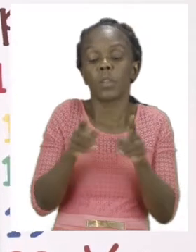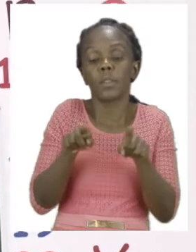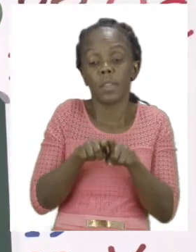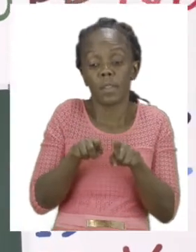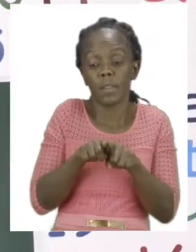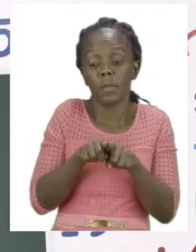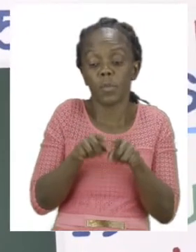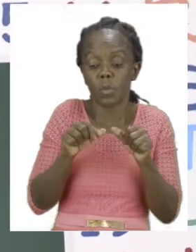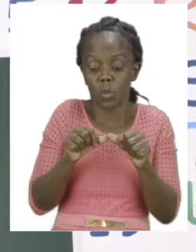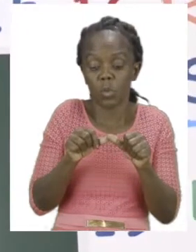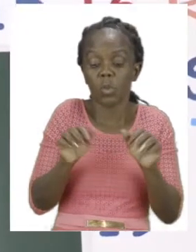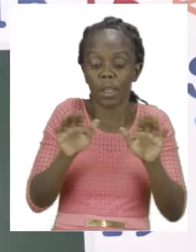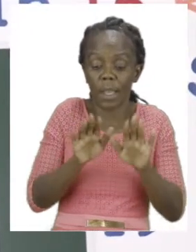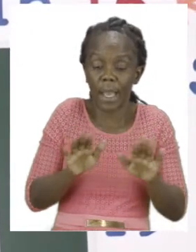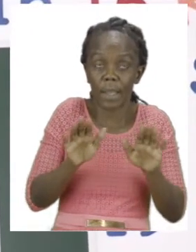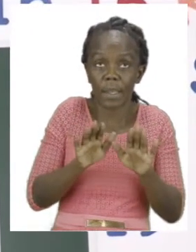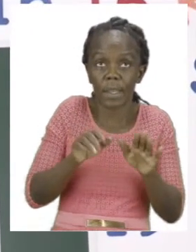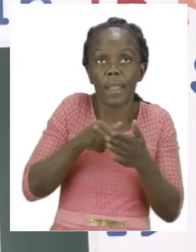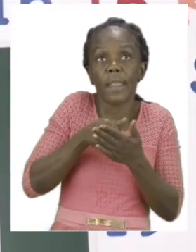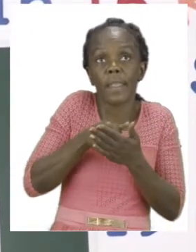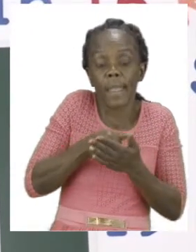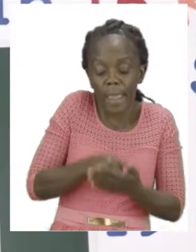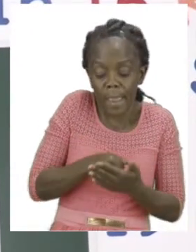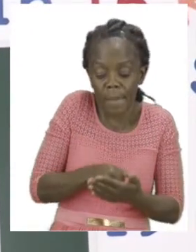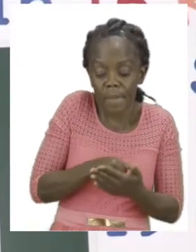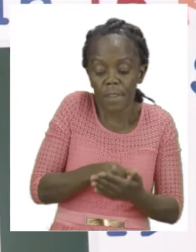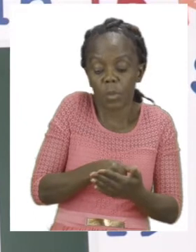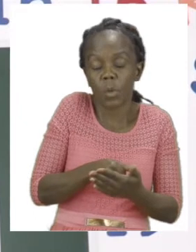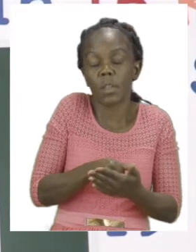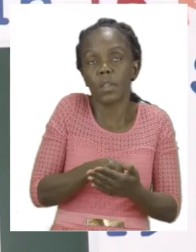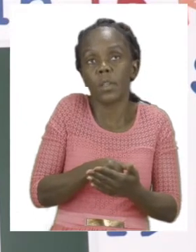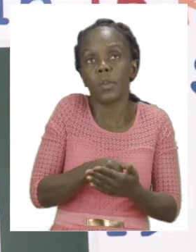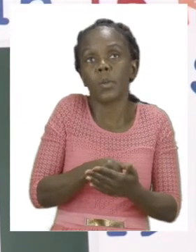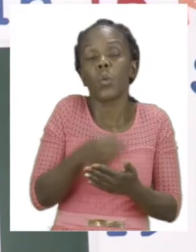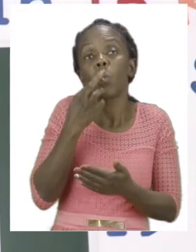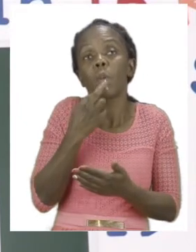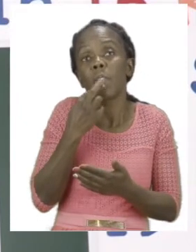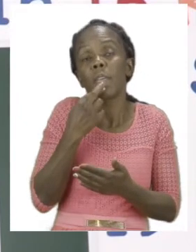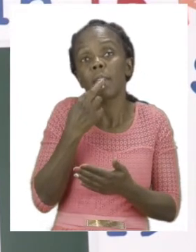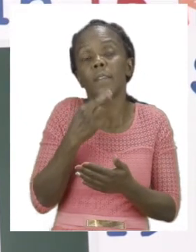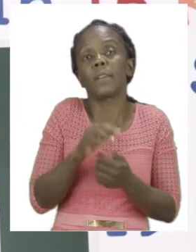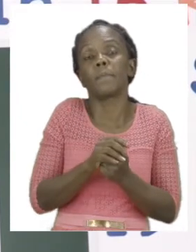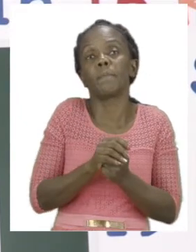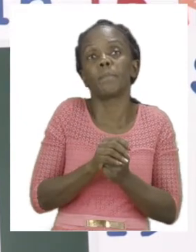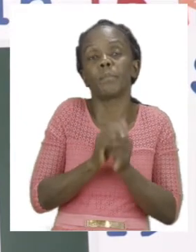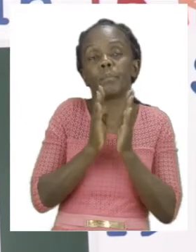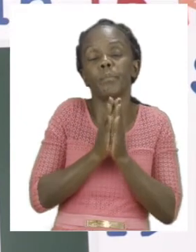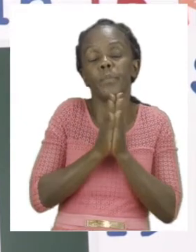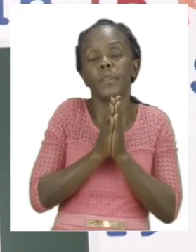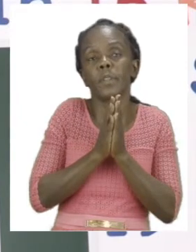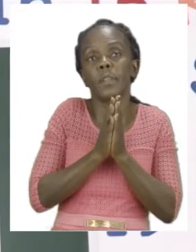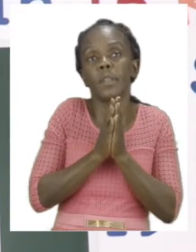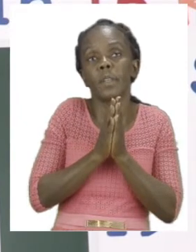or you go and color up and down. Make sure if it is side to side